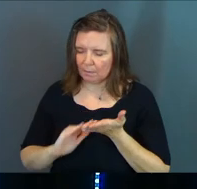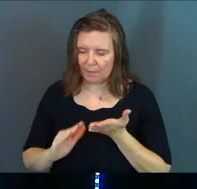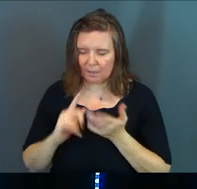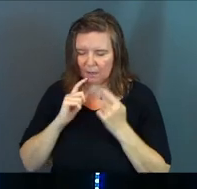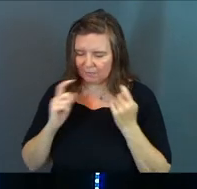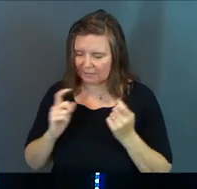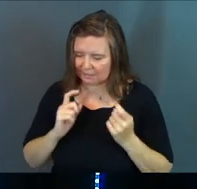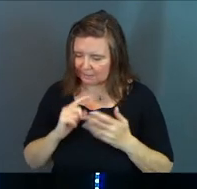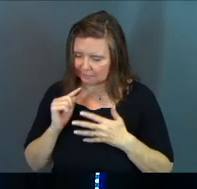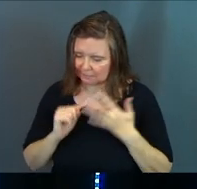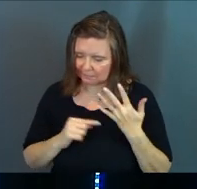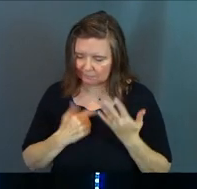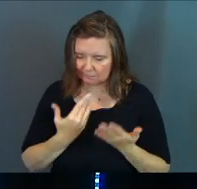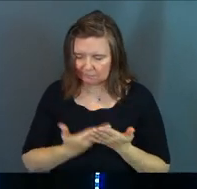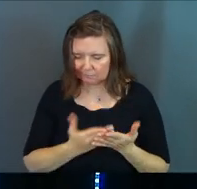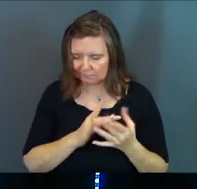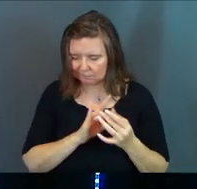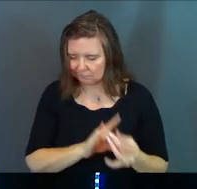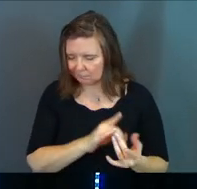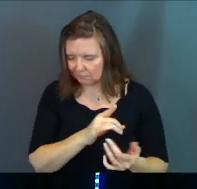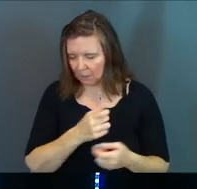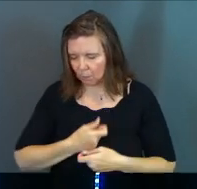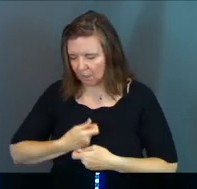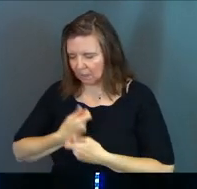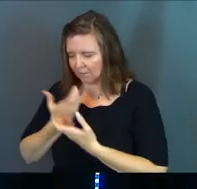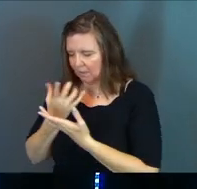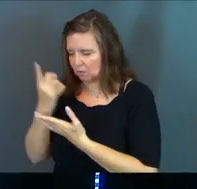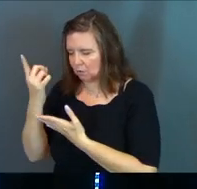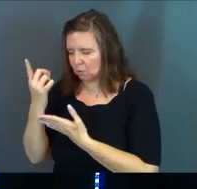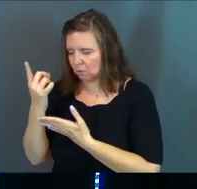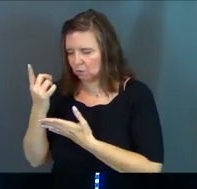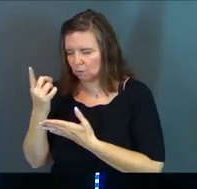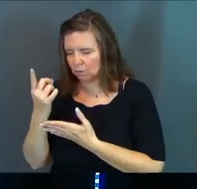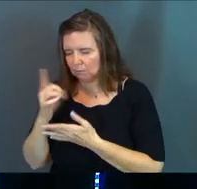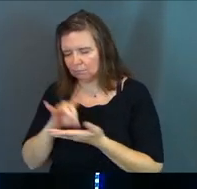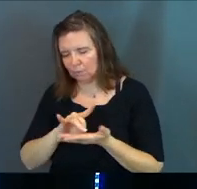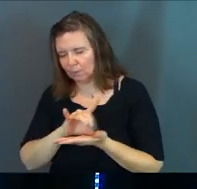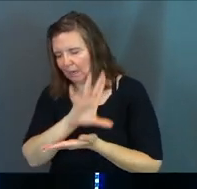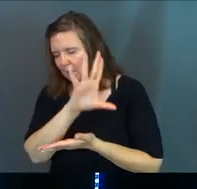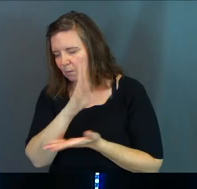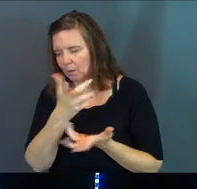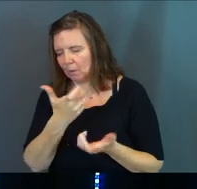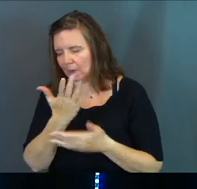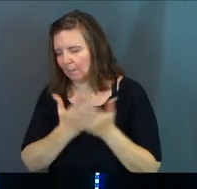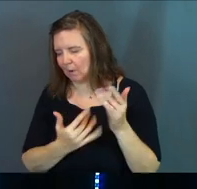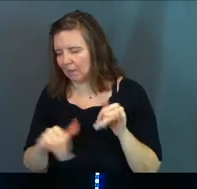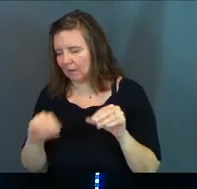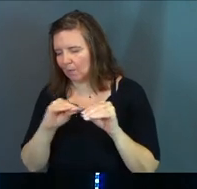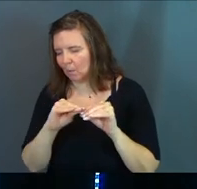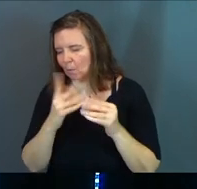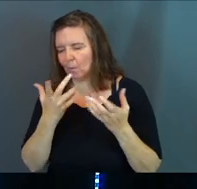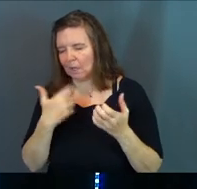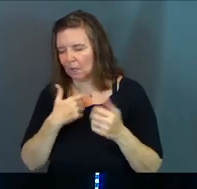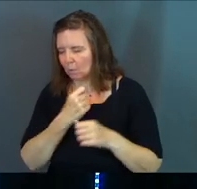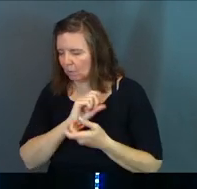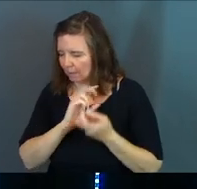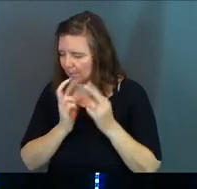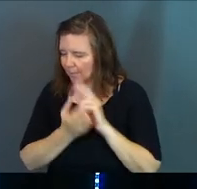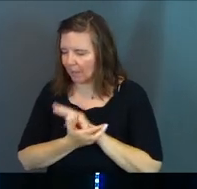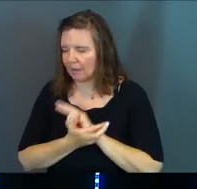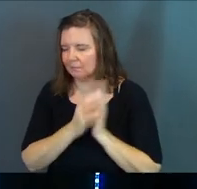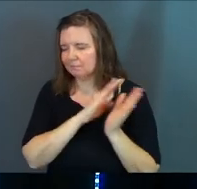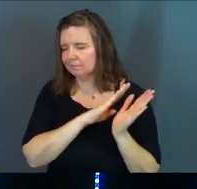that got us there. Confess it to you. We renounce it, Lord. We don't want any part of that anymore, Lord. We repent.